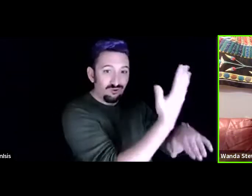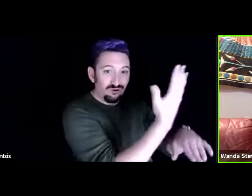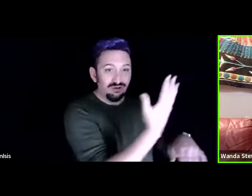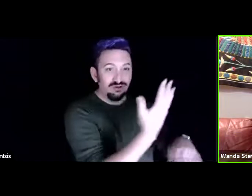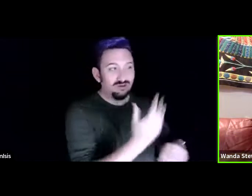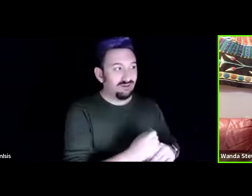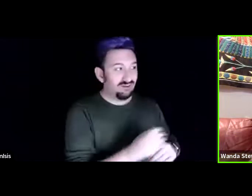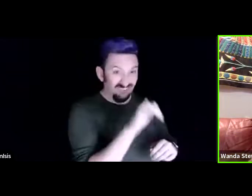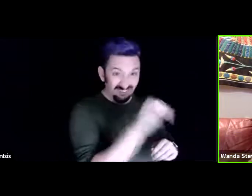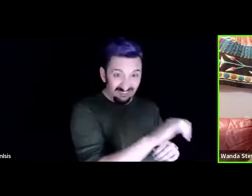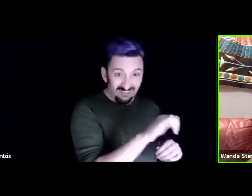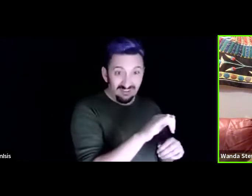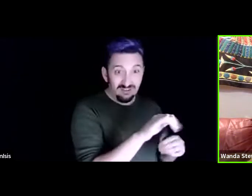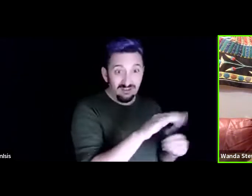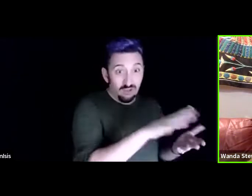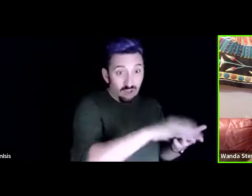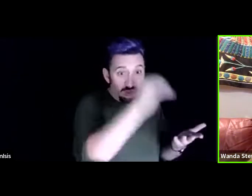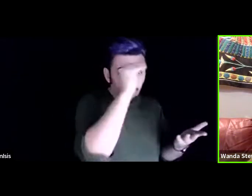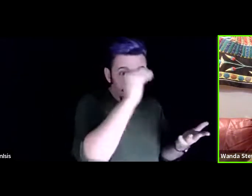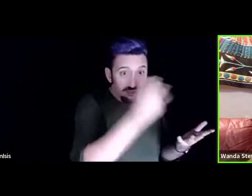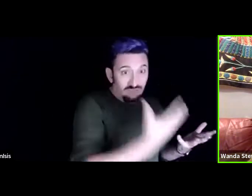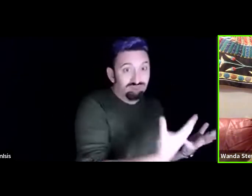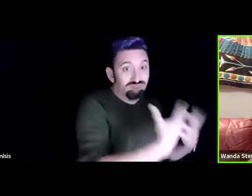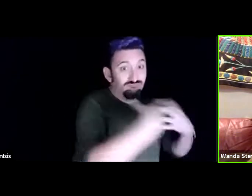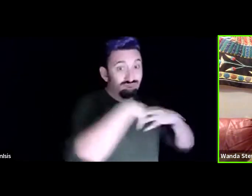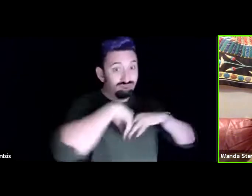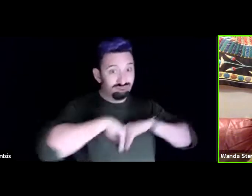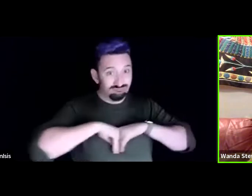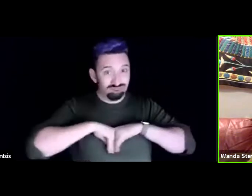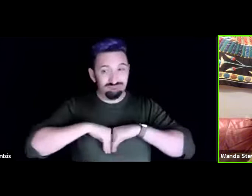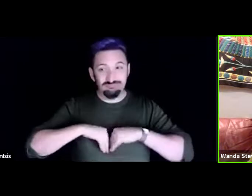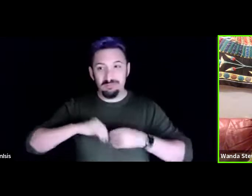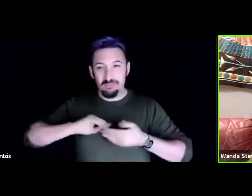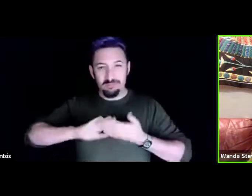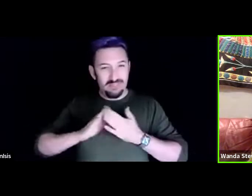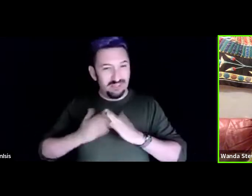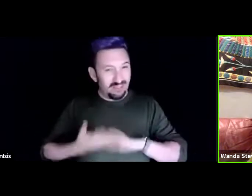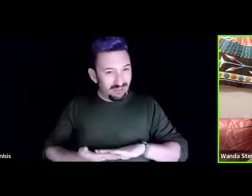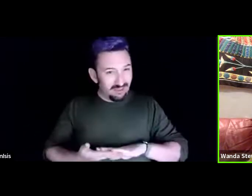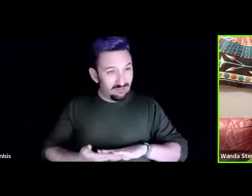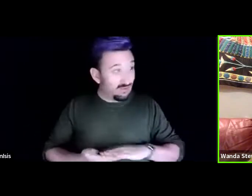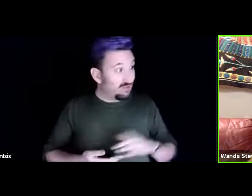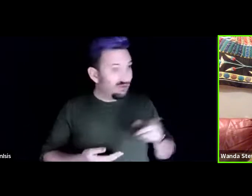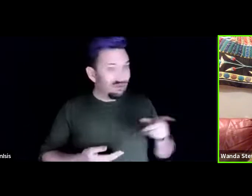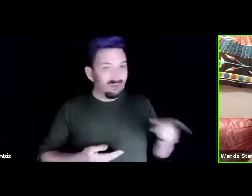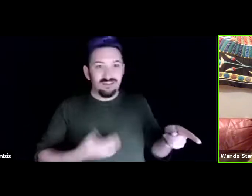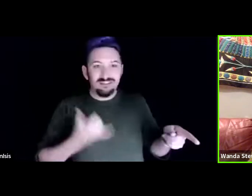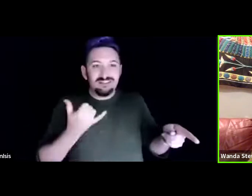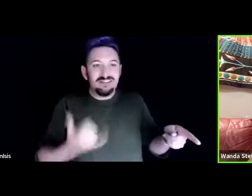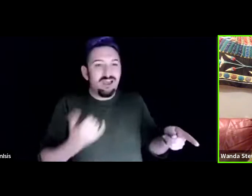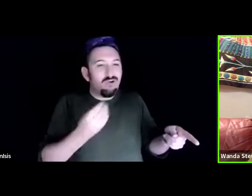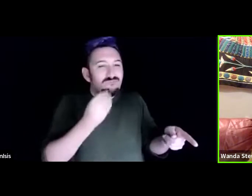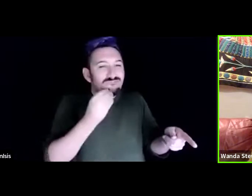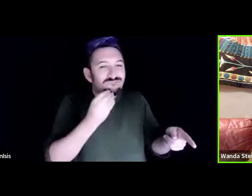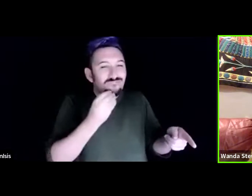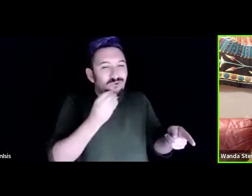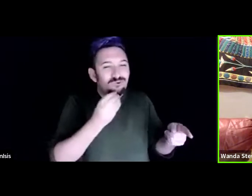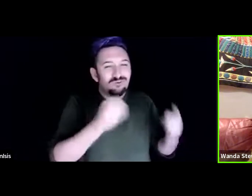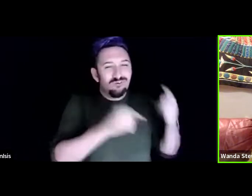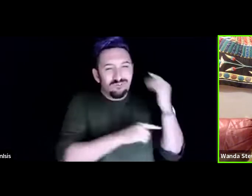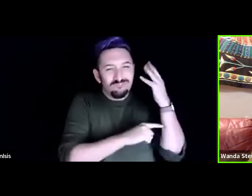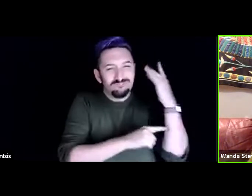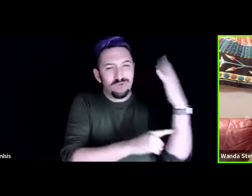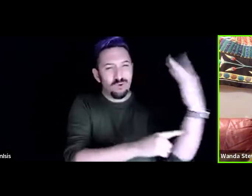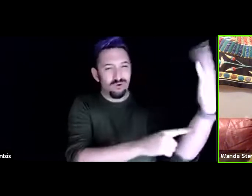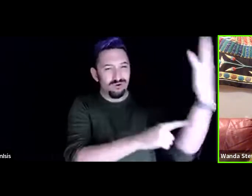garden is just a remarkable food forest that has taught people how to